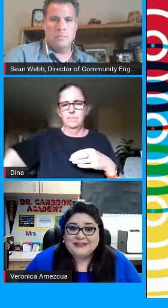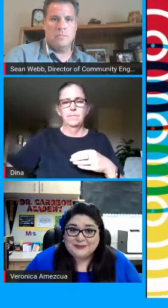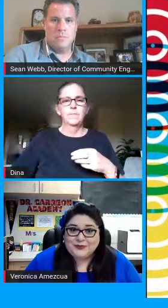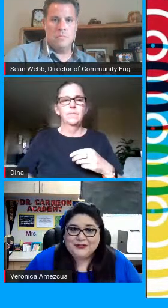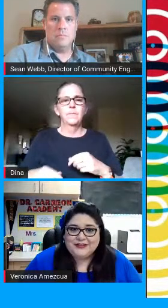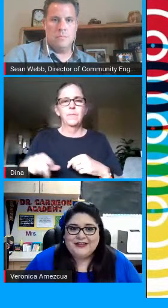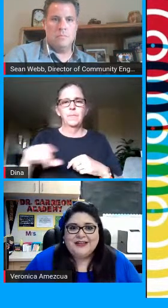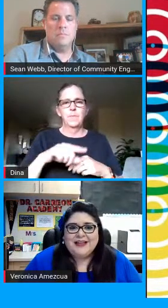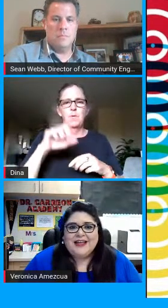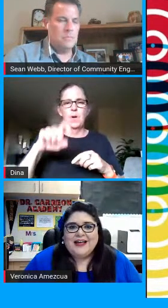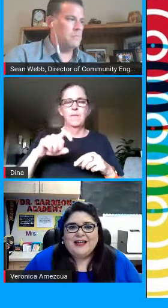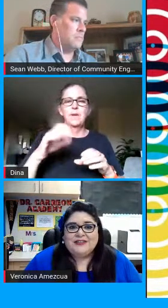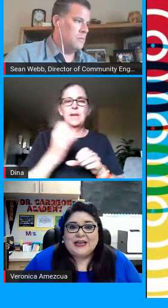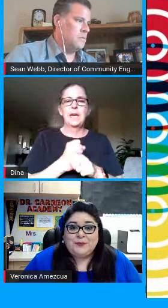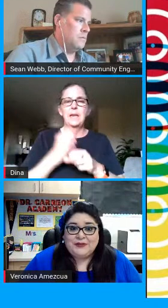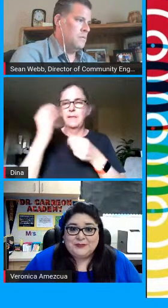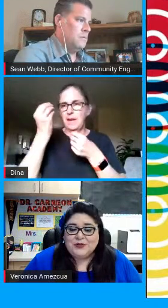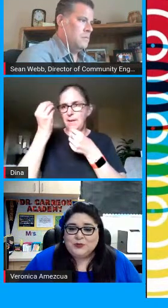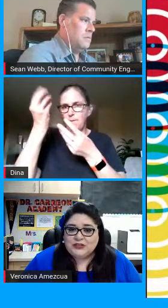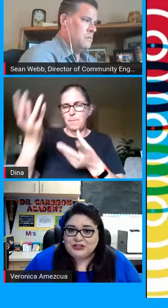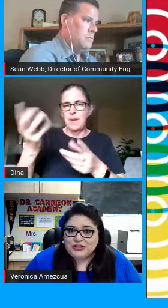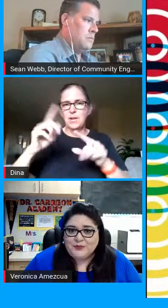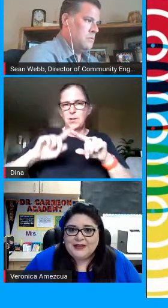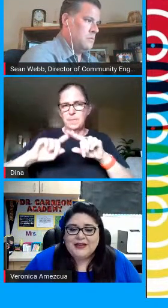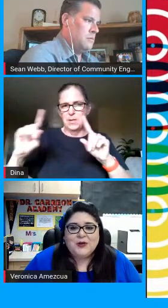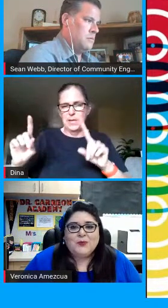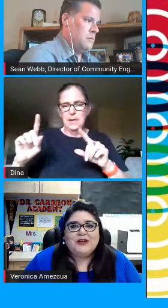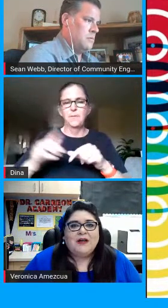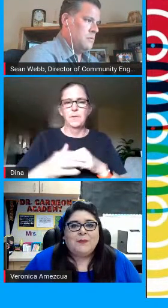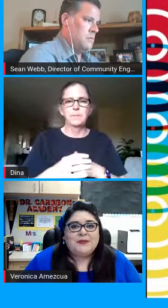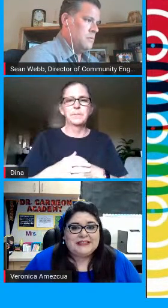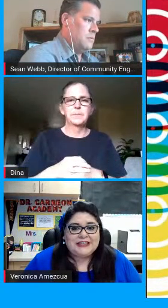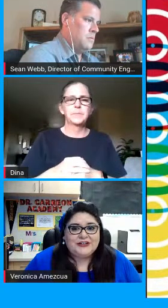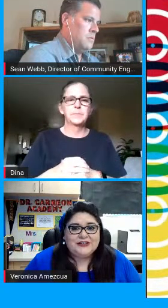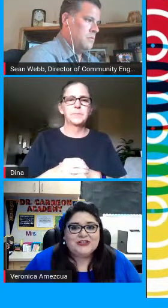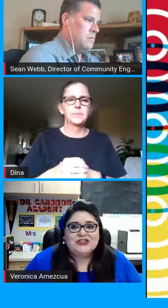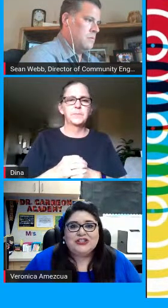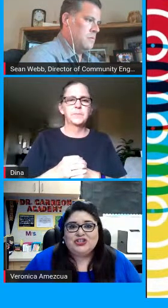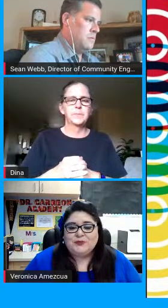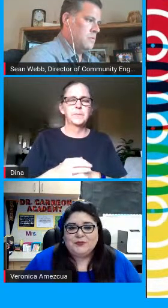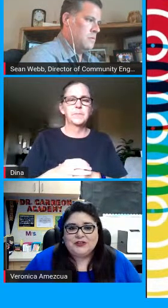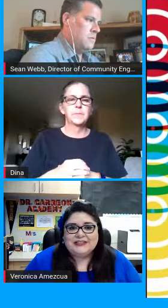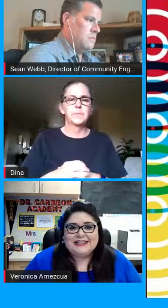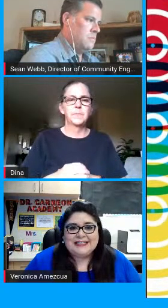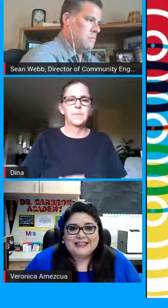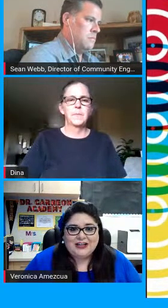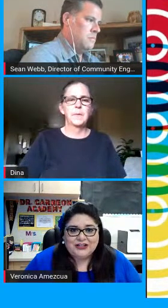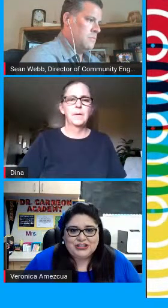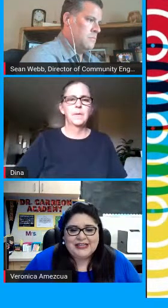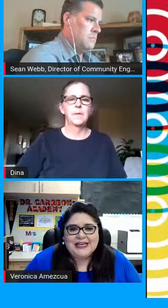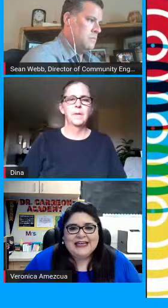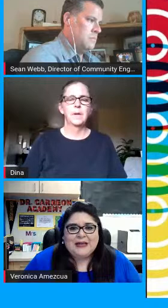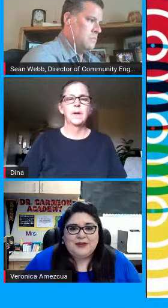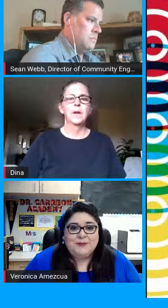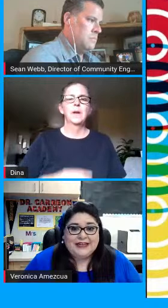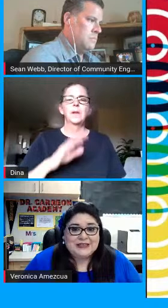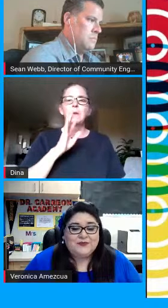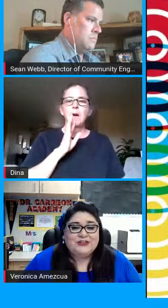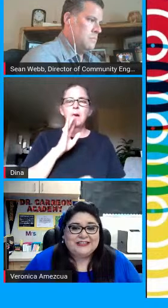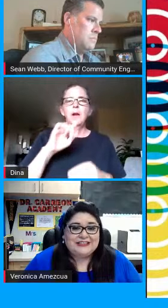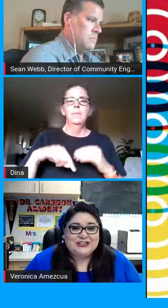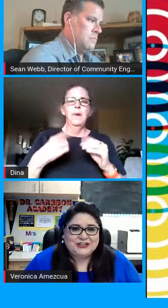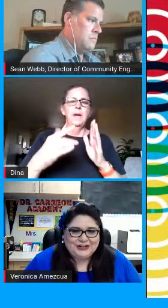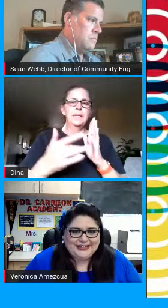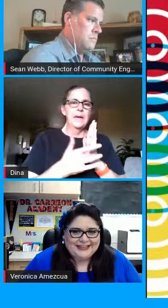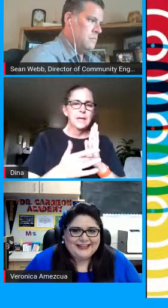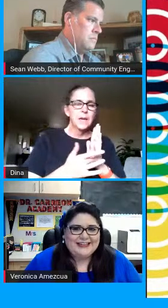child's principal the site principals will determine when all materials consumables and technology can be picked